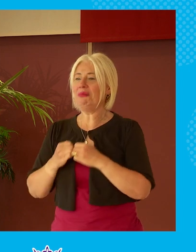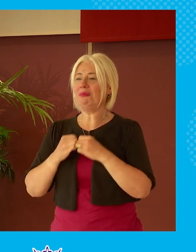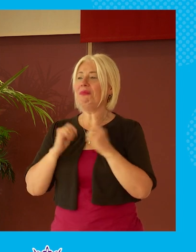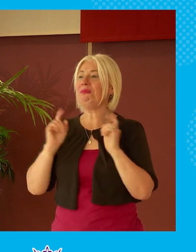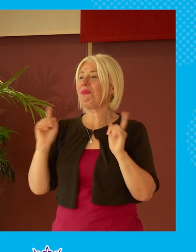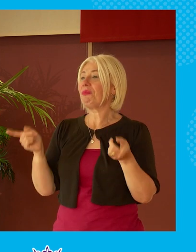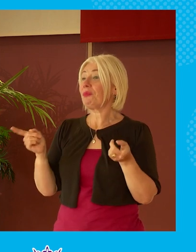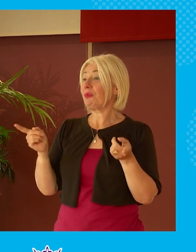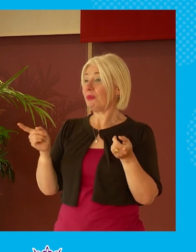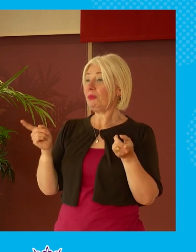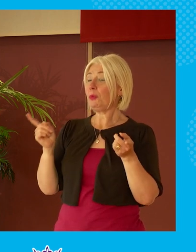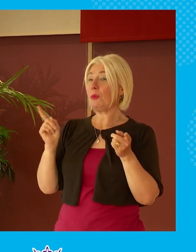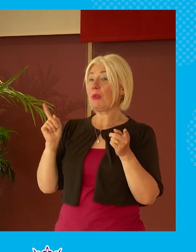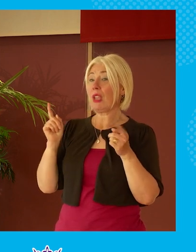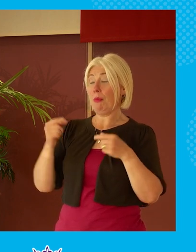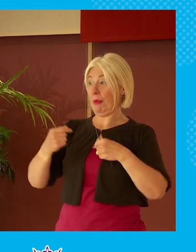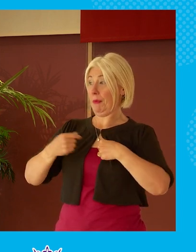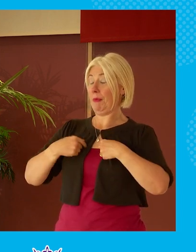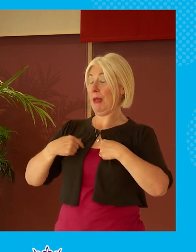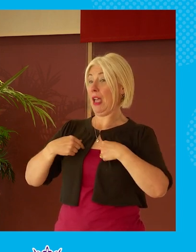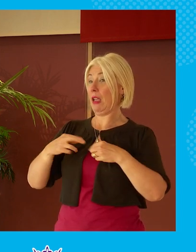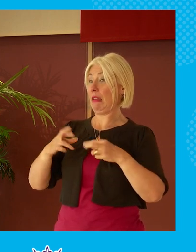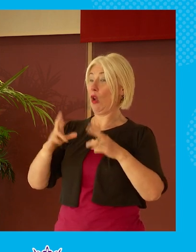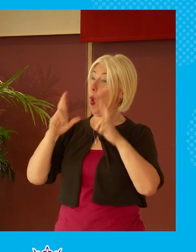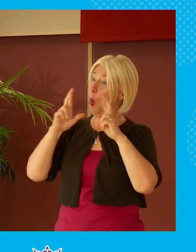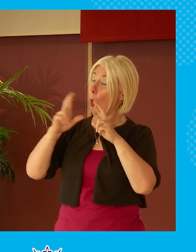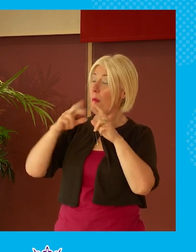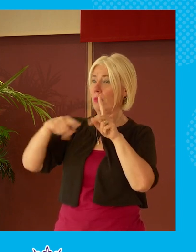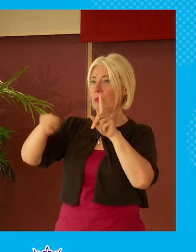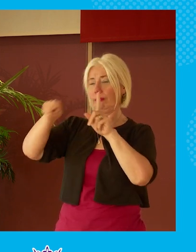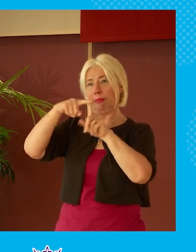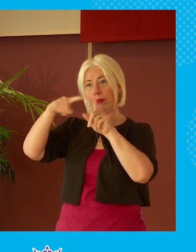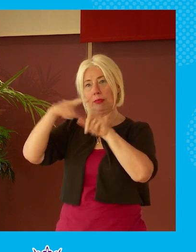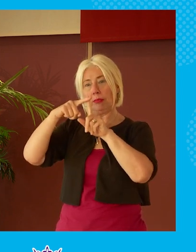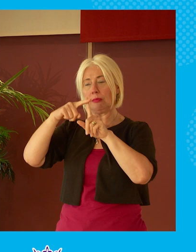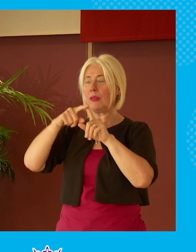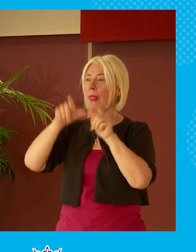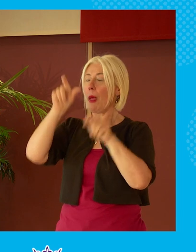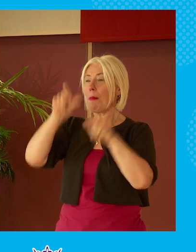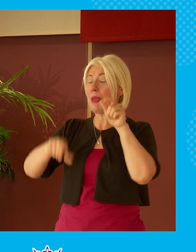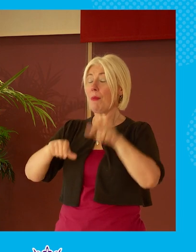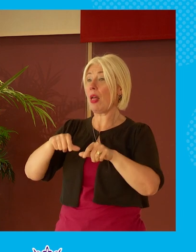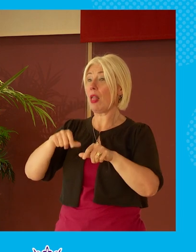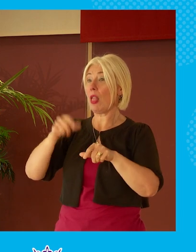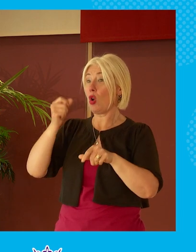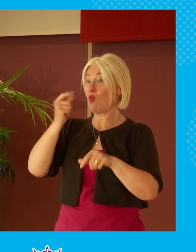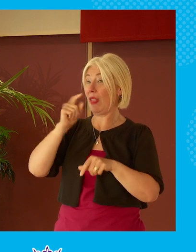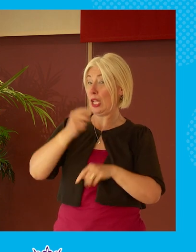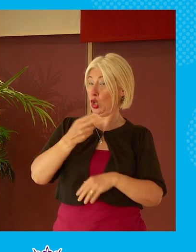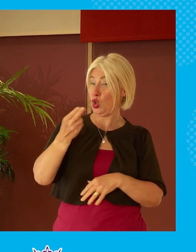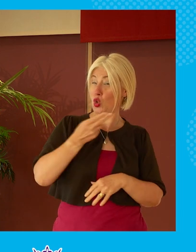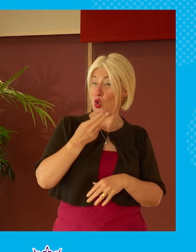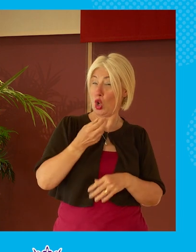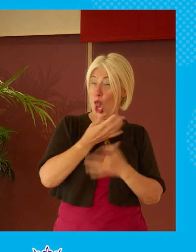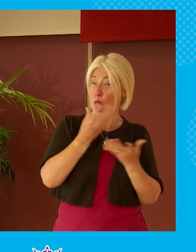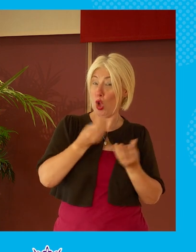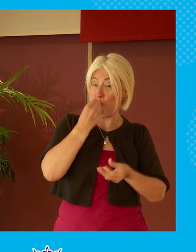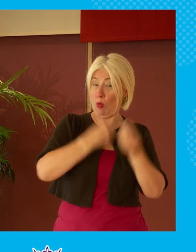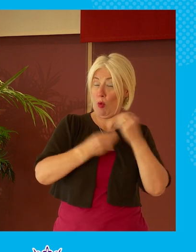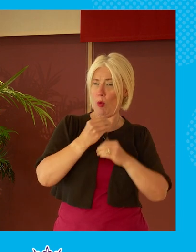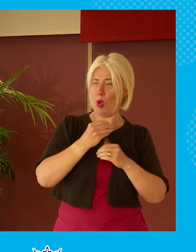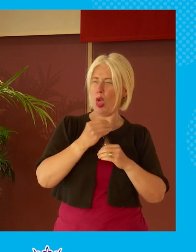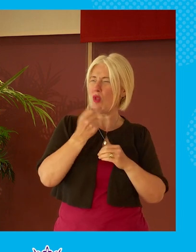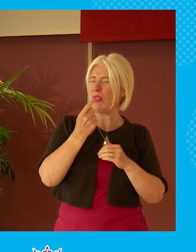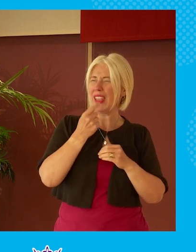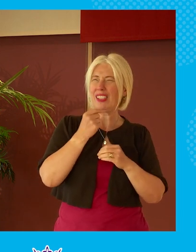part of my optimism in this actually is that people do realize that taking a lot of sugar is probably not a great thing for you to